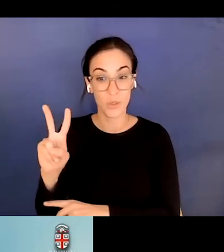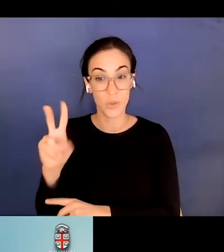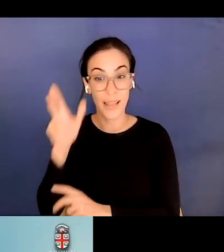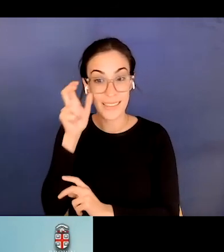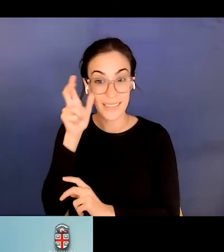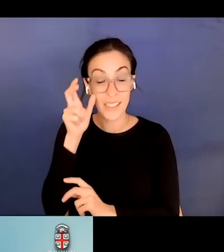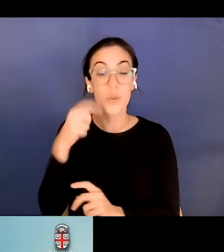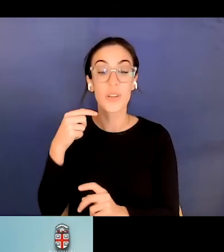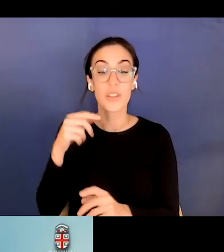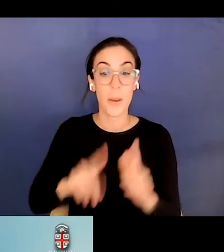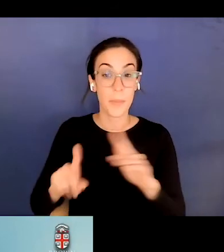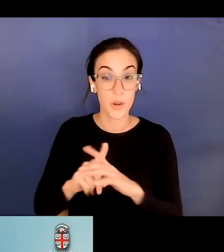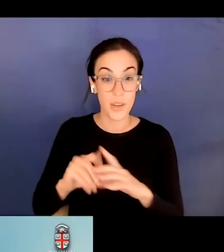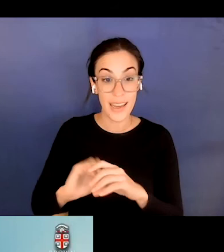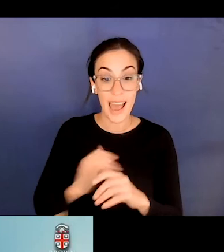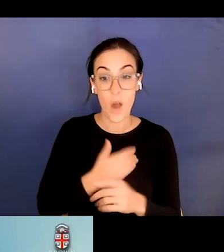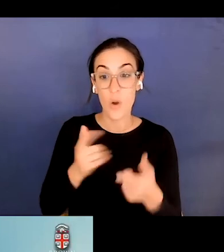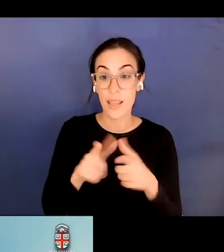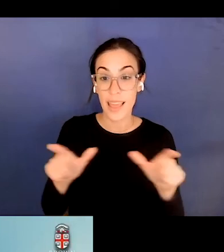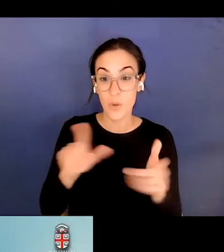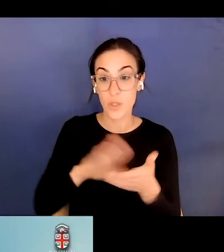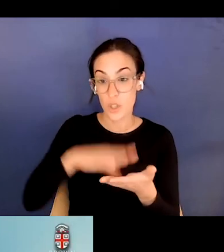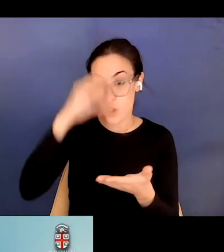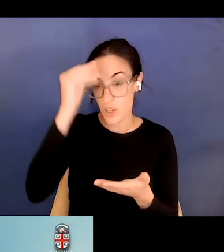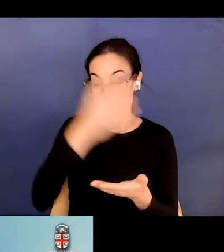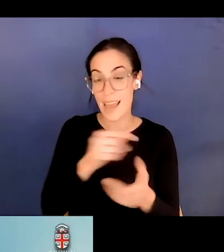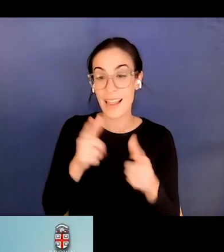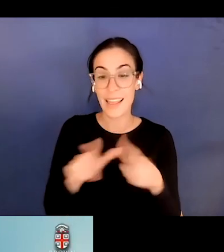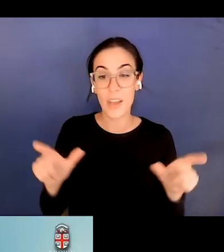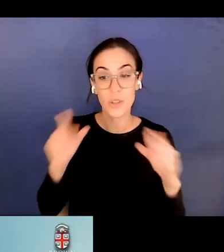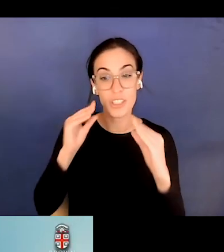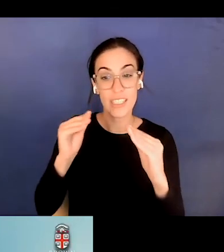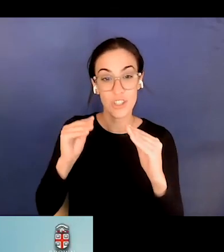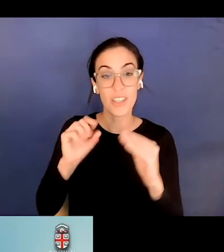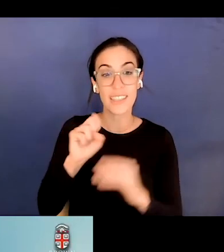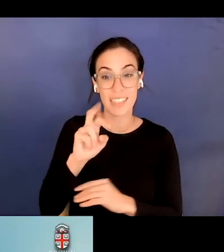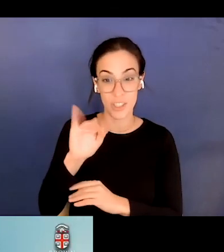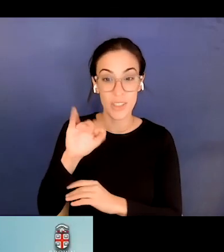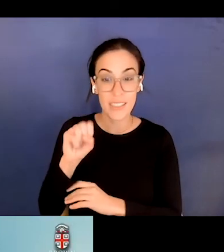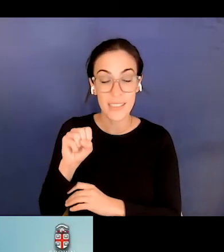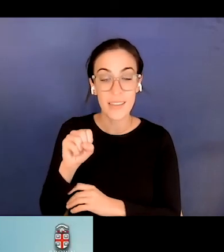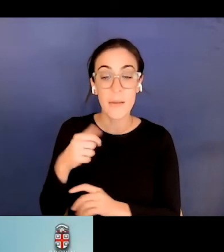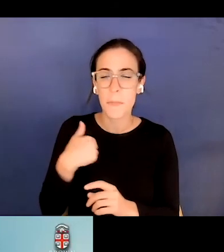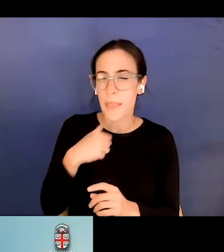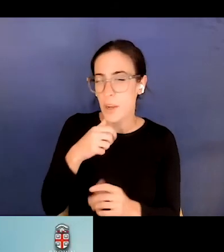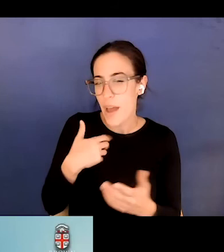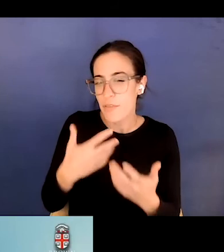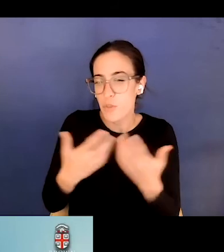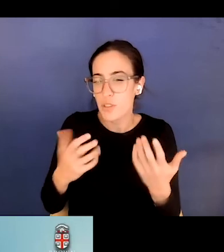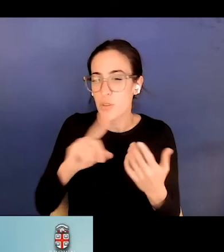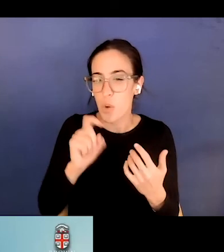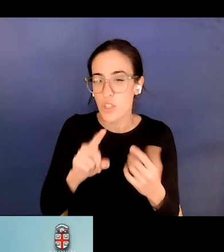language learning and leaching language learning and language teaching series through Benjamins. I don't have so much a question as a comment.